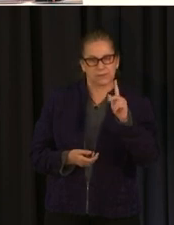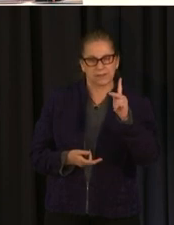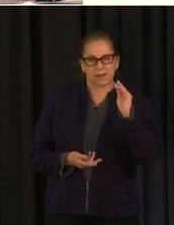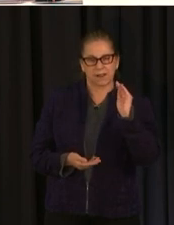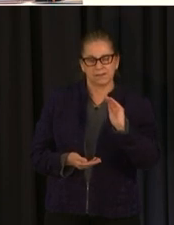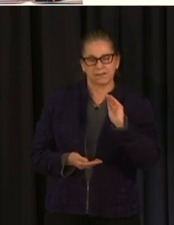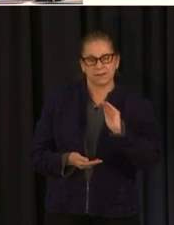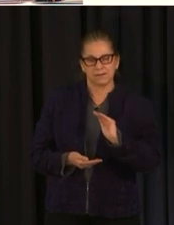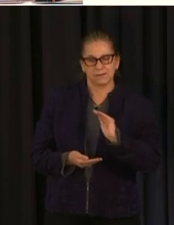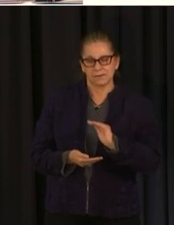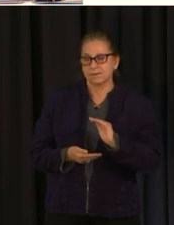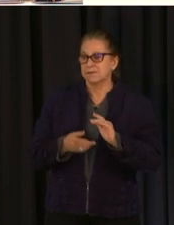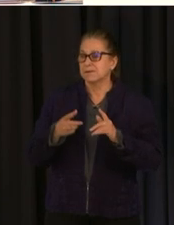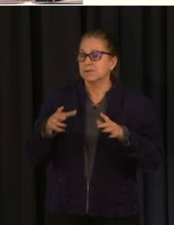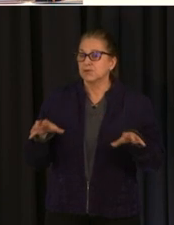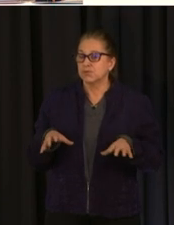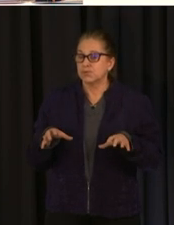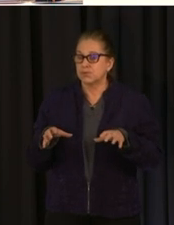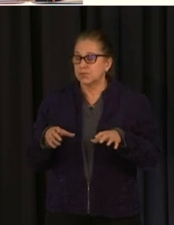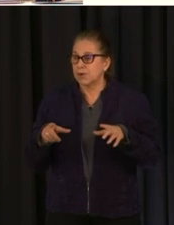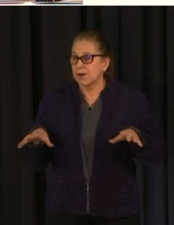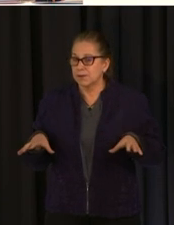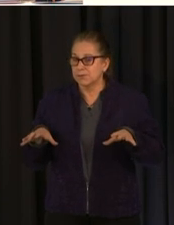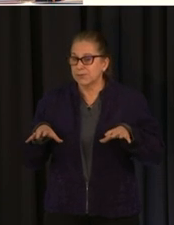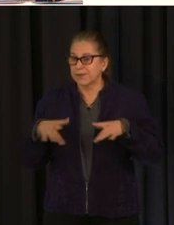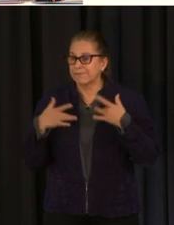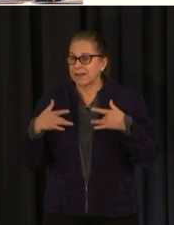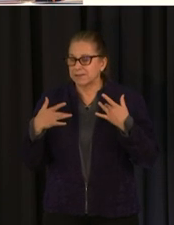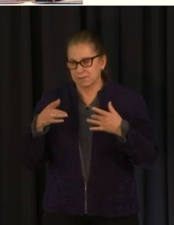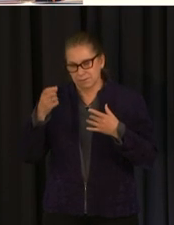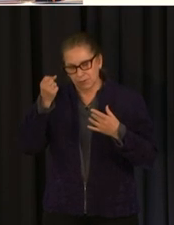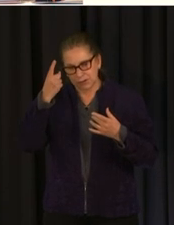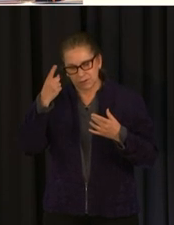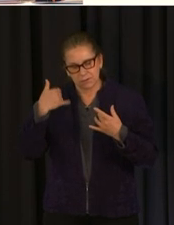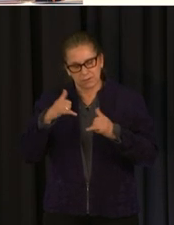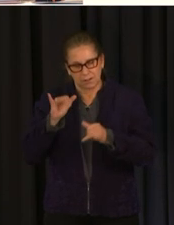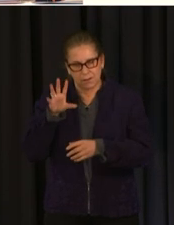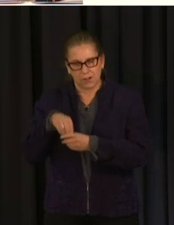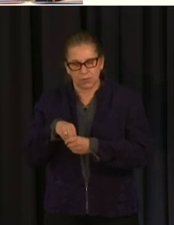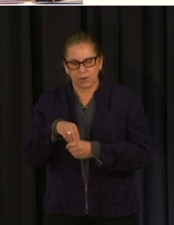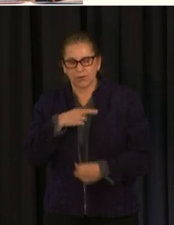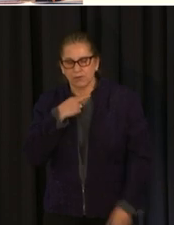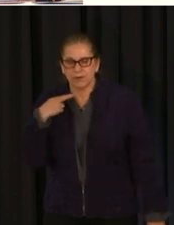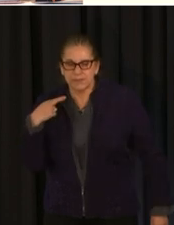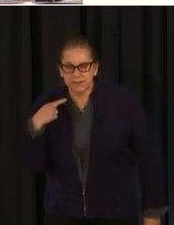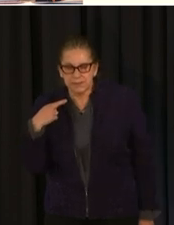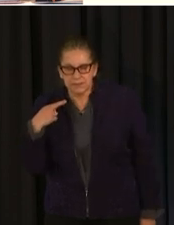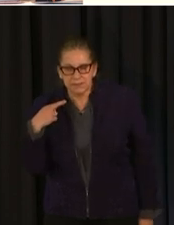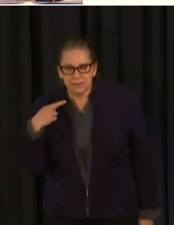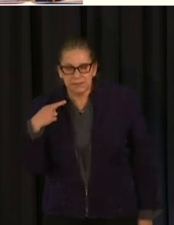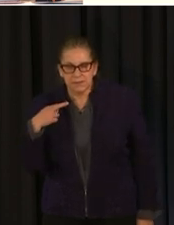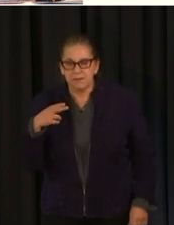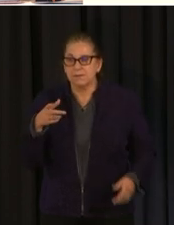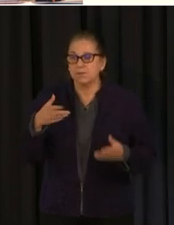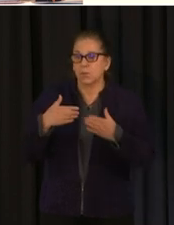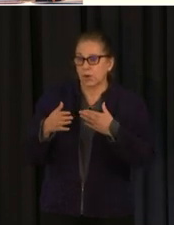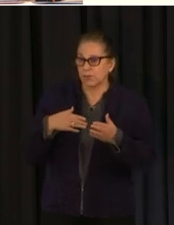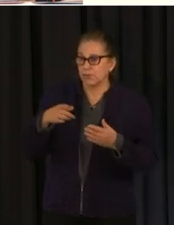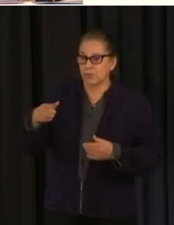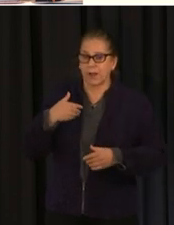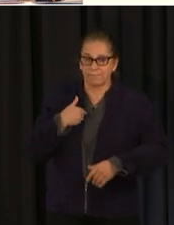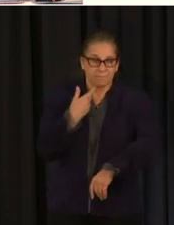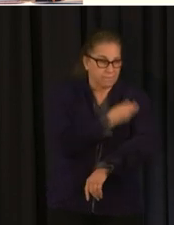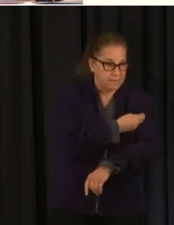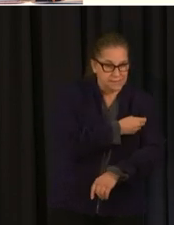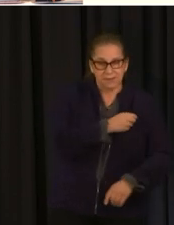activities with the knowledge of their own status about being vaccinated or fully vaccinated in that same vein it